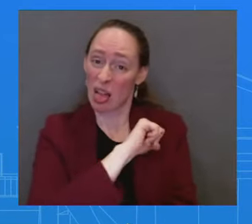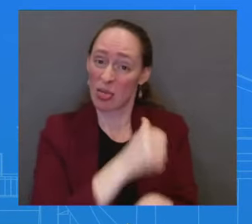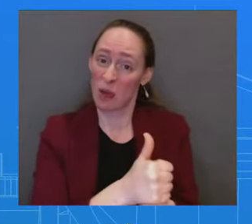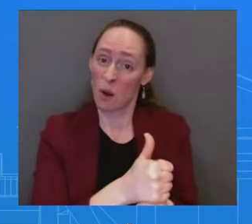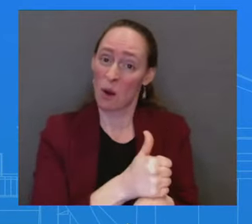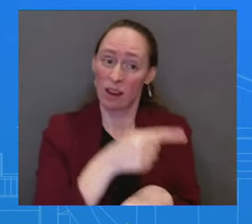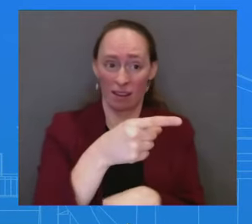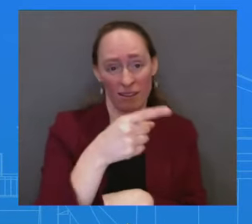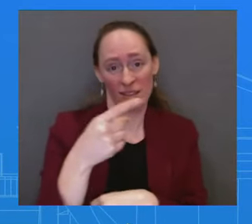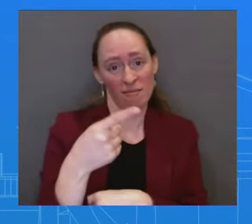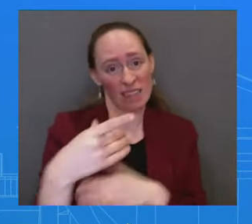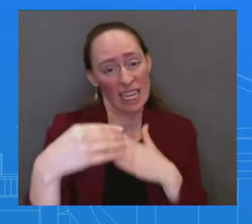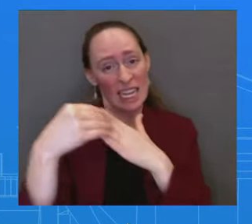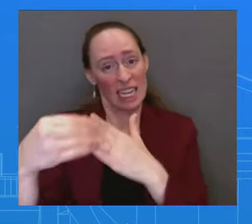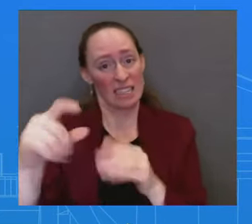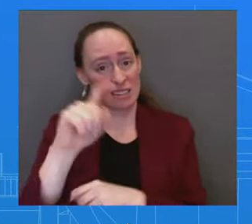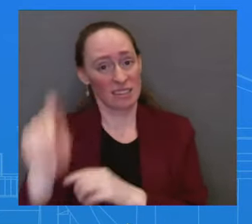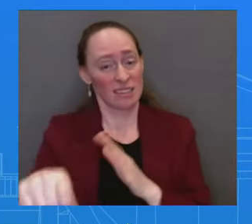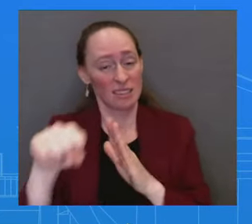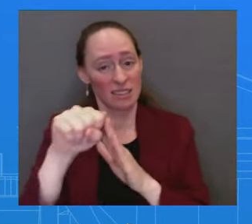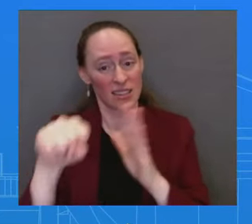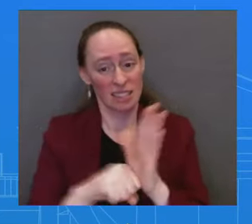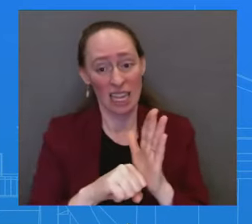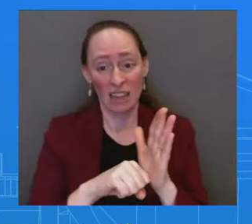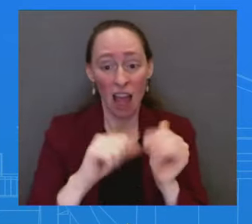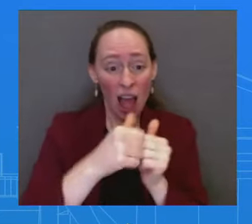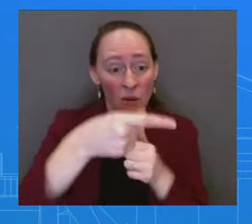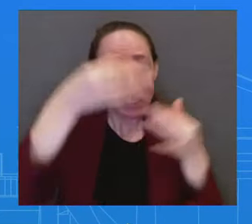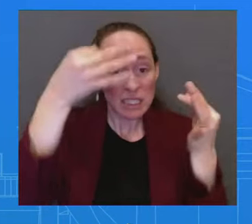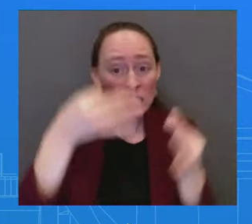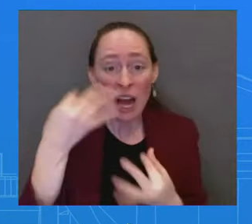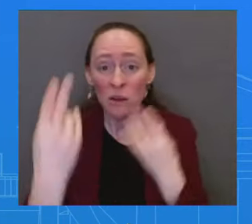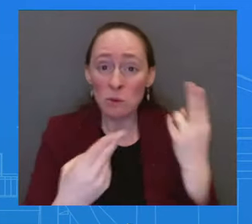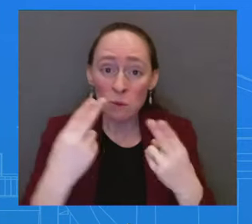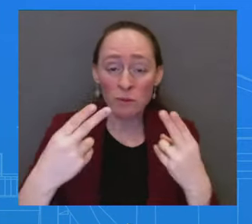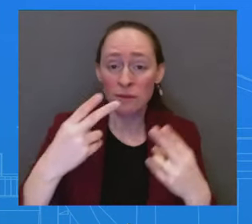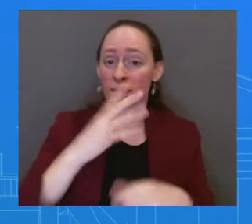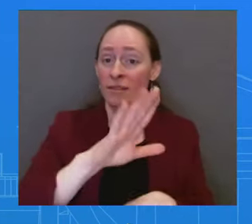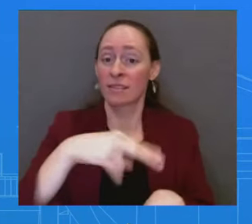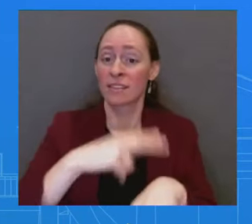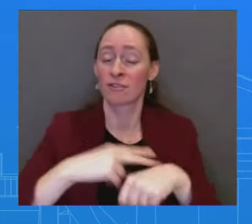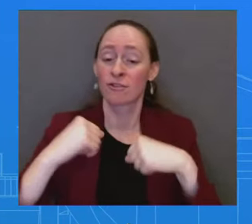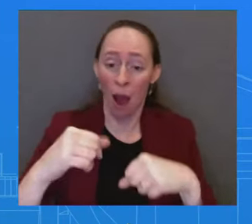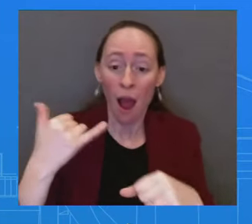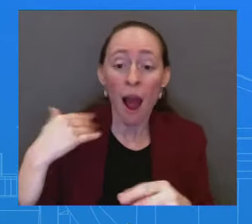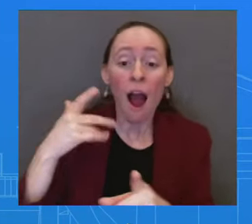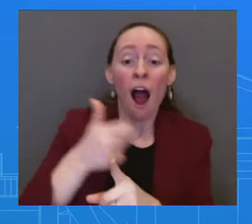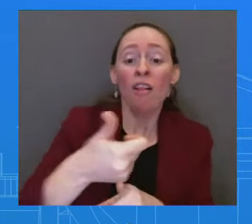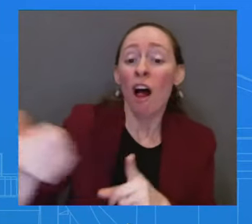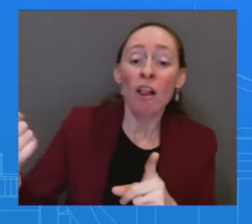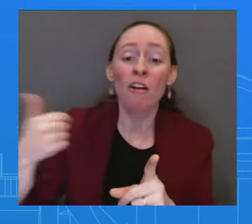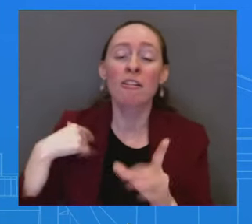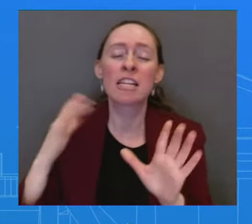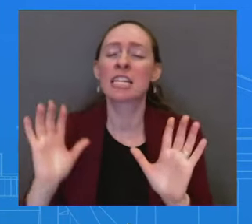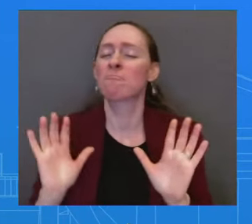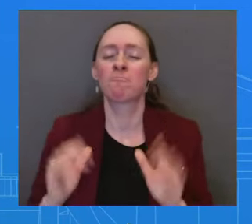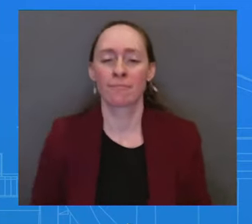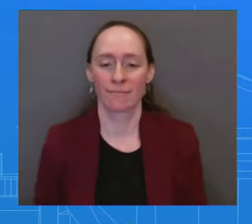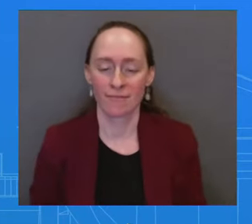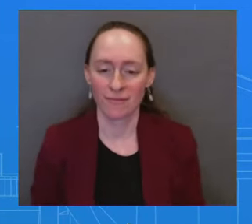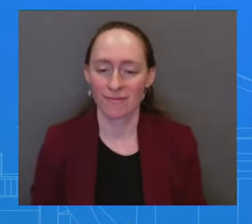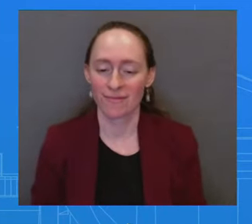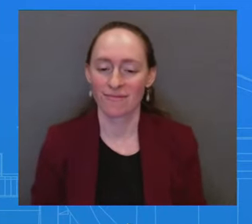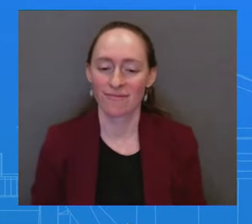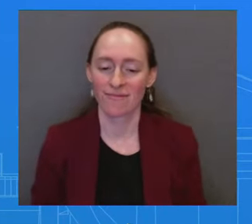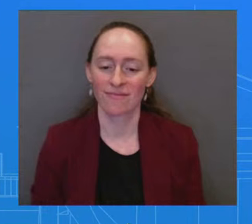won't get ahead of the President's decision space again one way or the other. Thank you. Thank you so much. Thank you. Thanks, Admiral. All right. Zeke, where